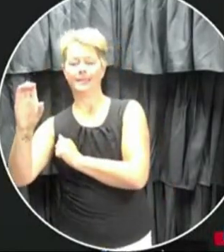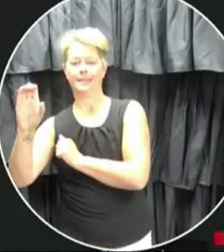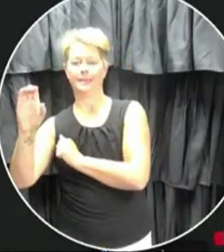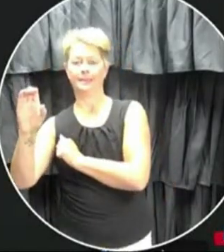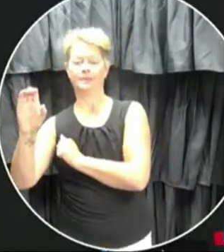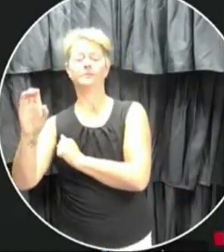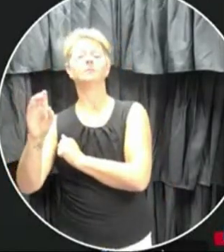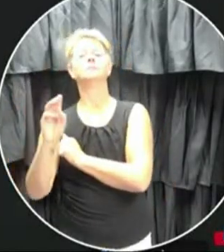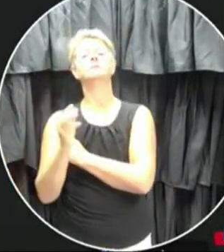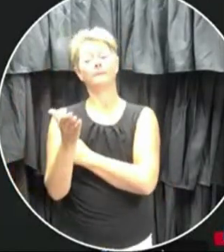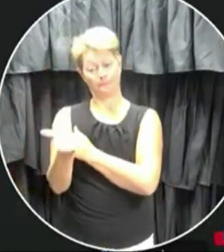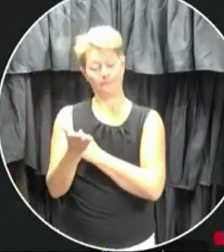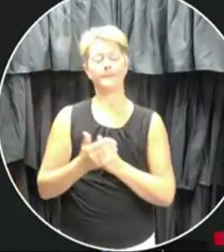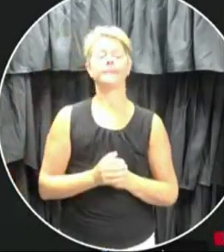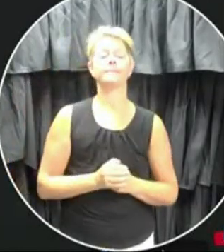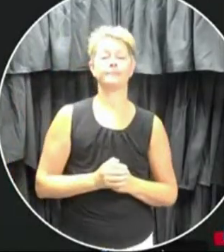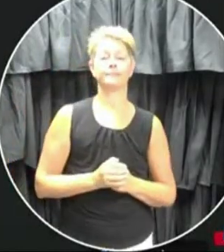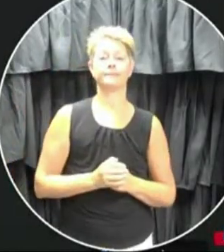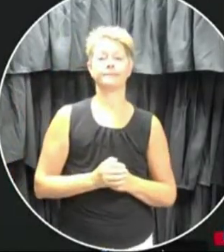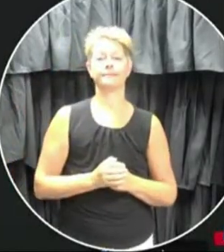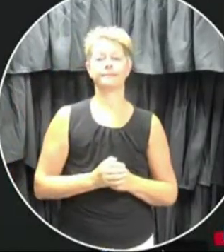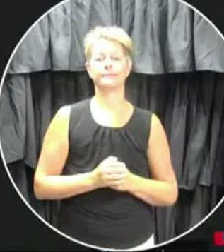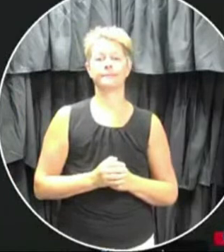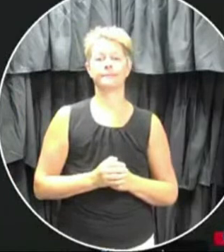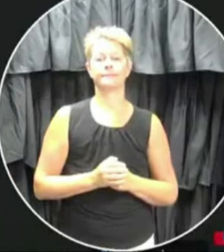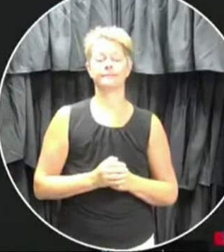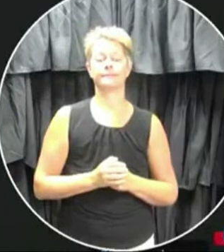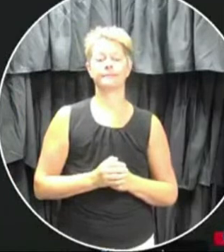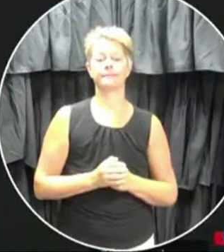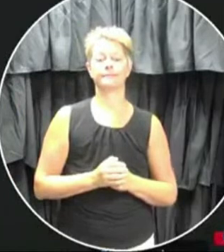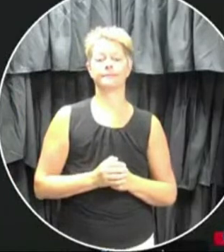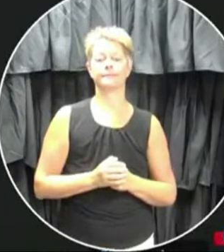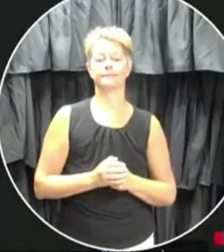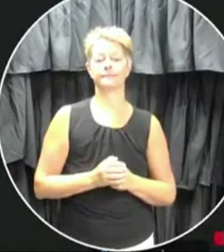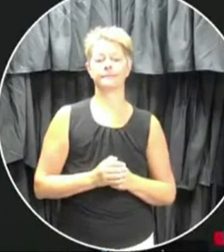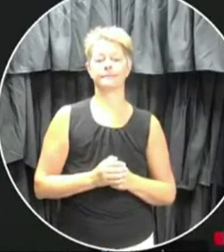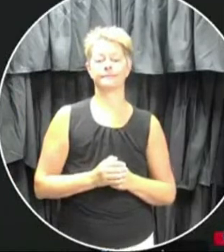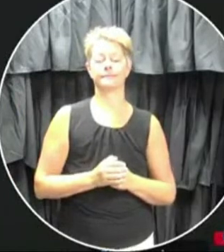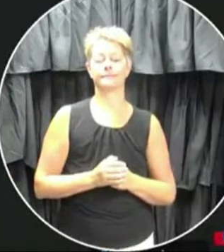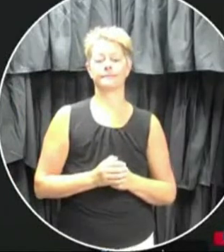my end, you can unmute yourself and engage as necessary with one question and one follow up.